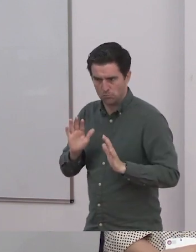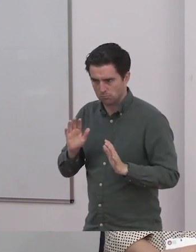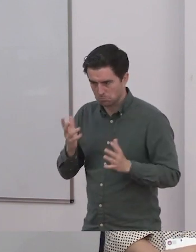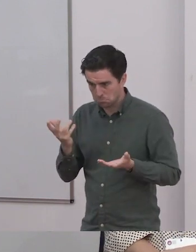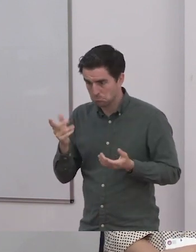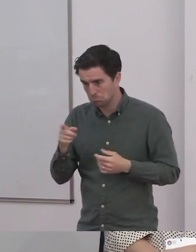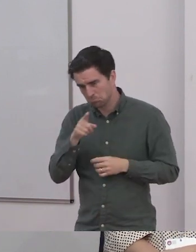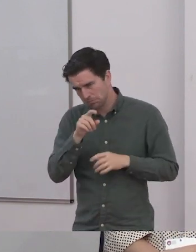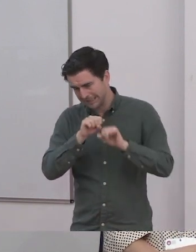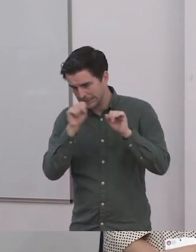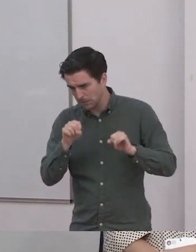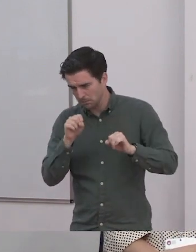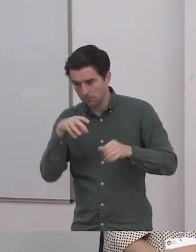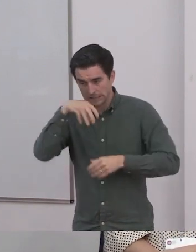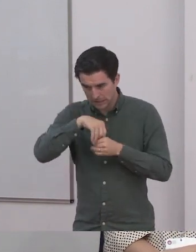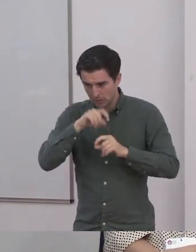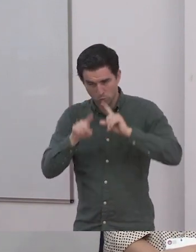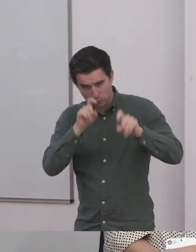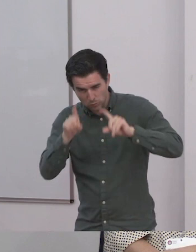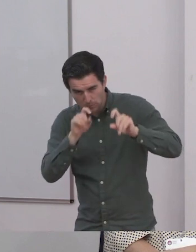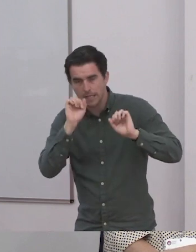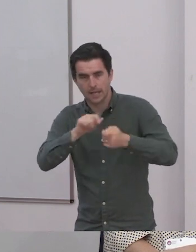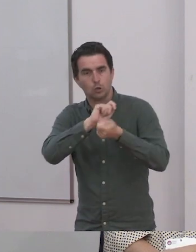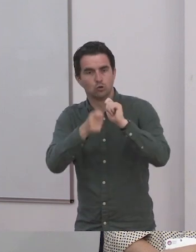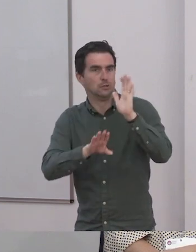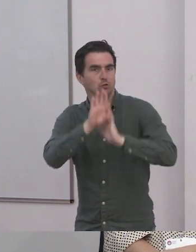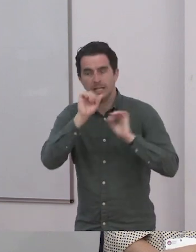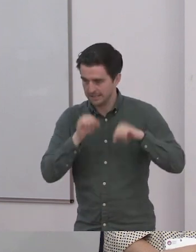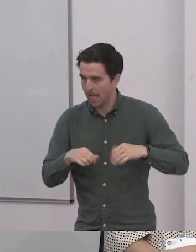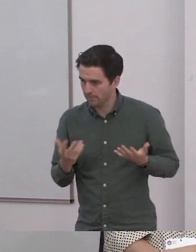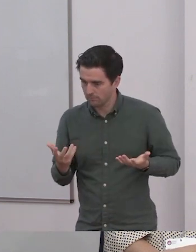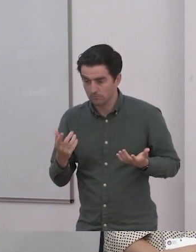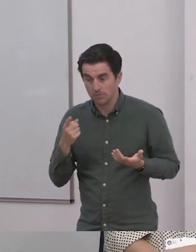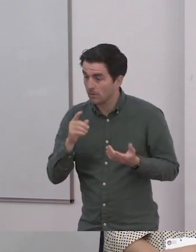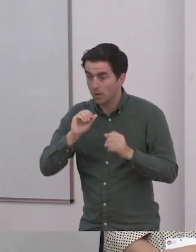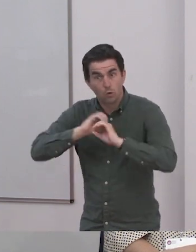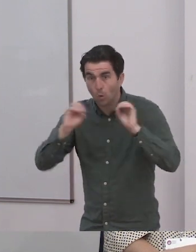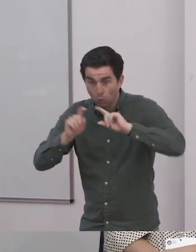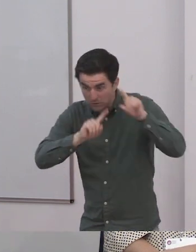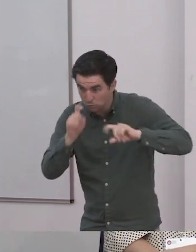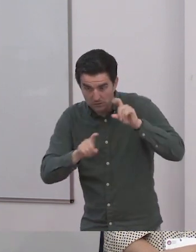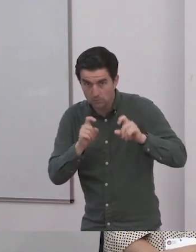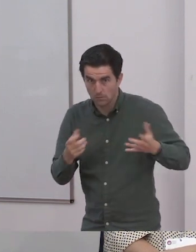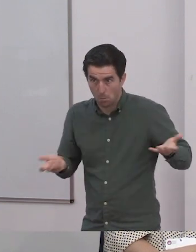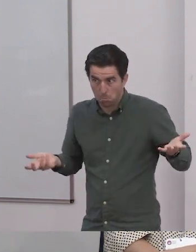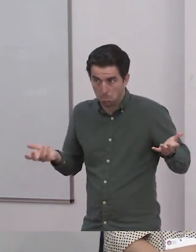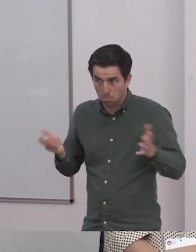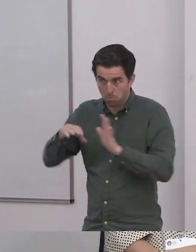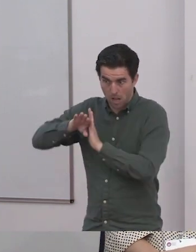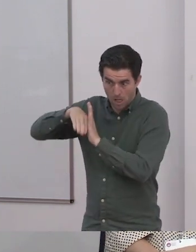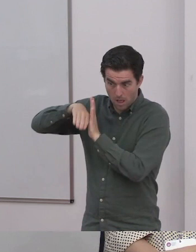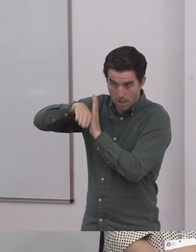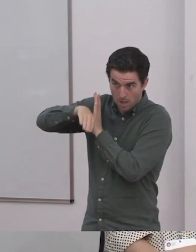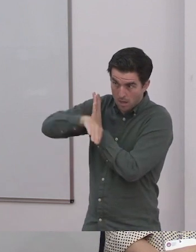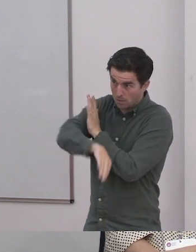If you do not question it, it will only get worse. So we have five minutes left. I've